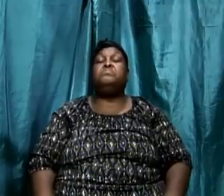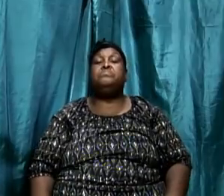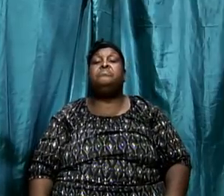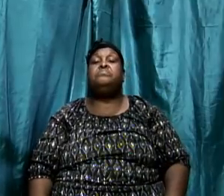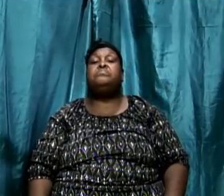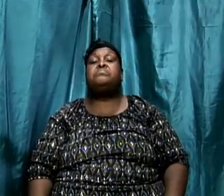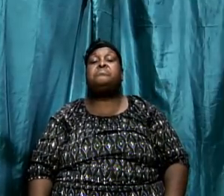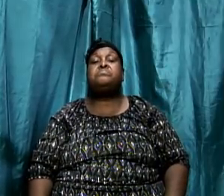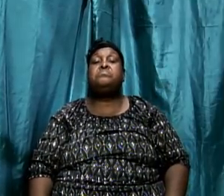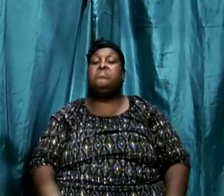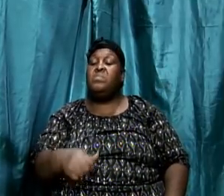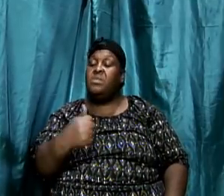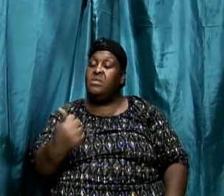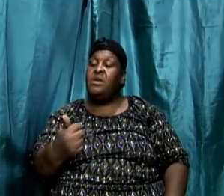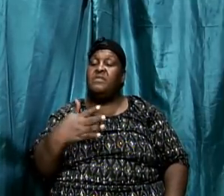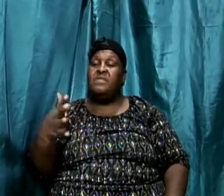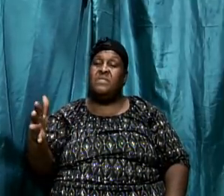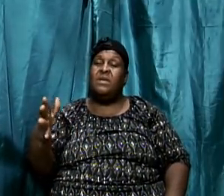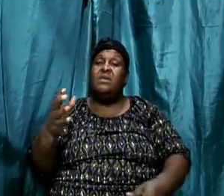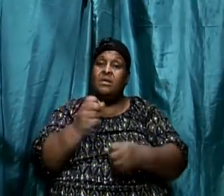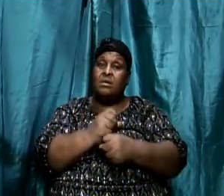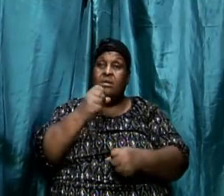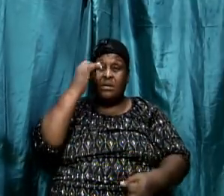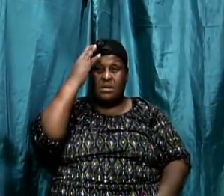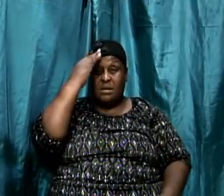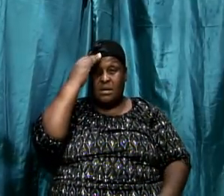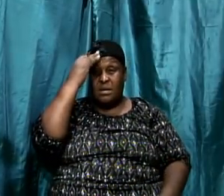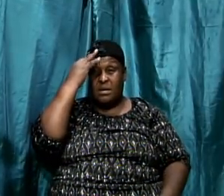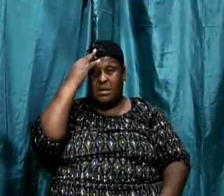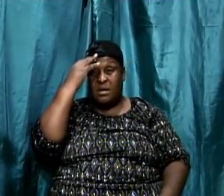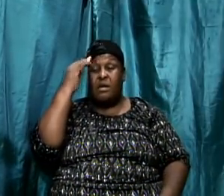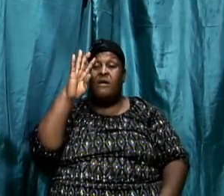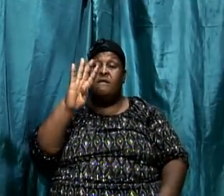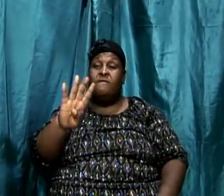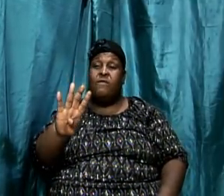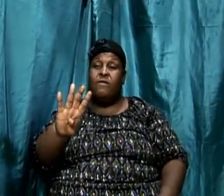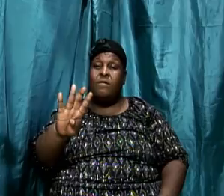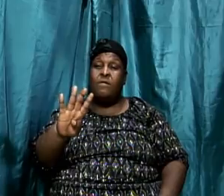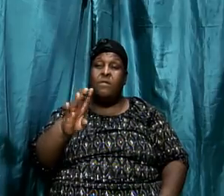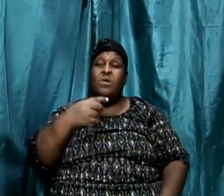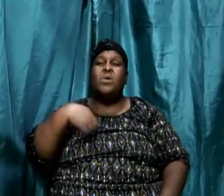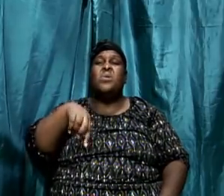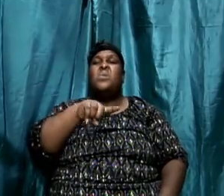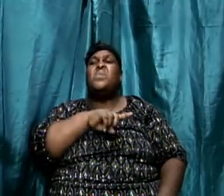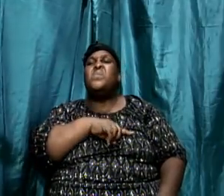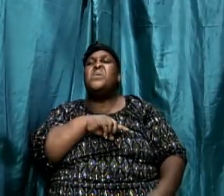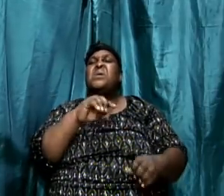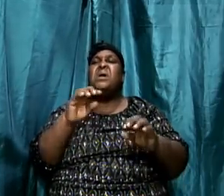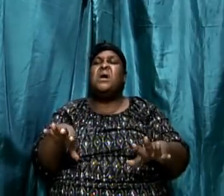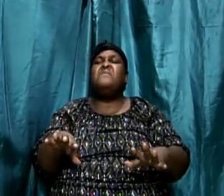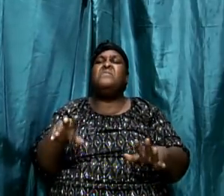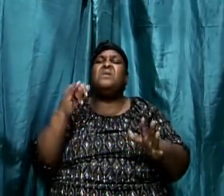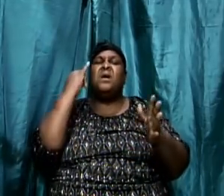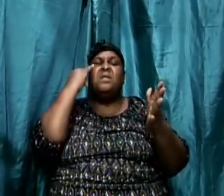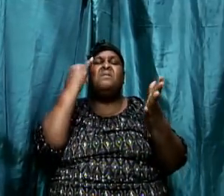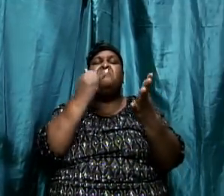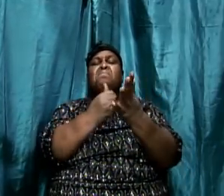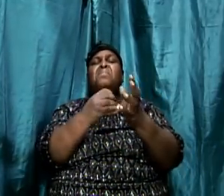Another thing we have to take into consideration, number four, is that we have to identify the purpose of the book.